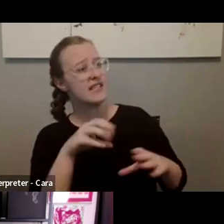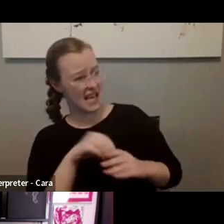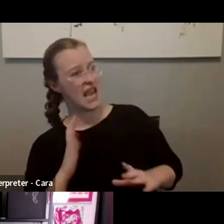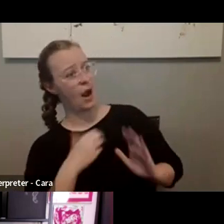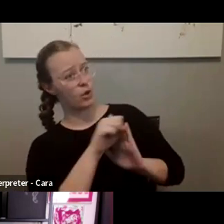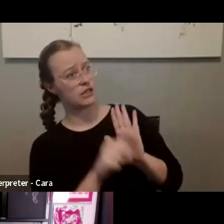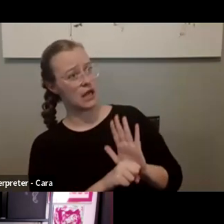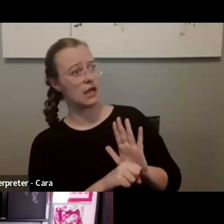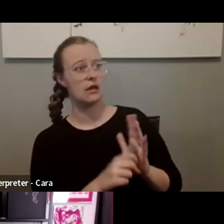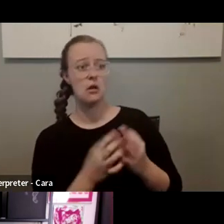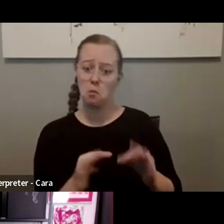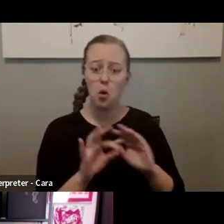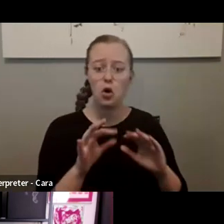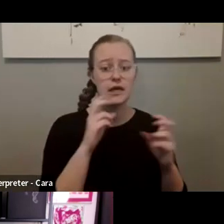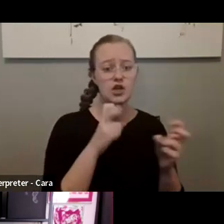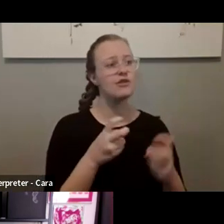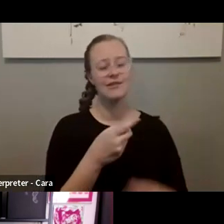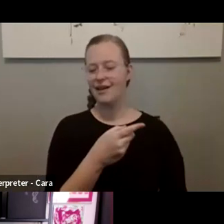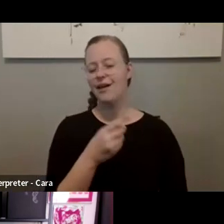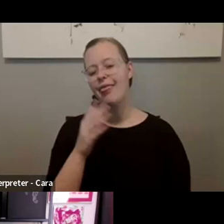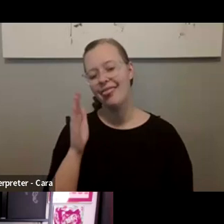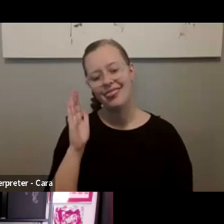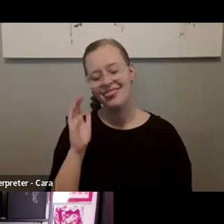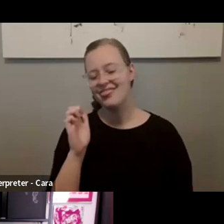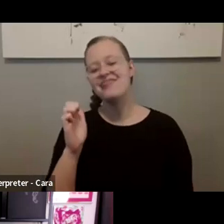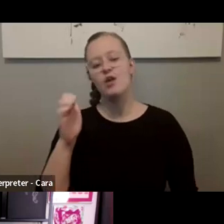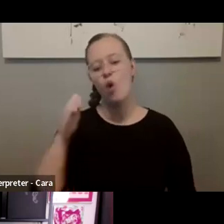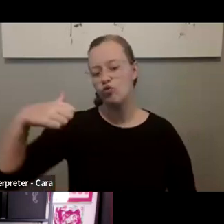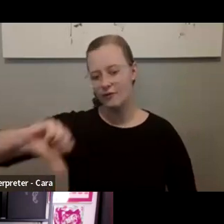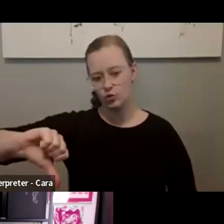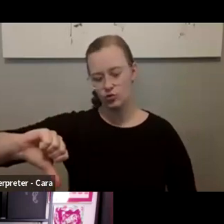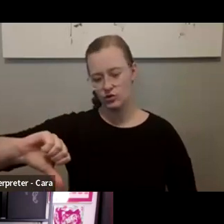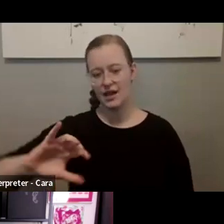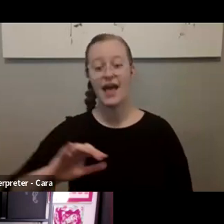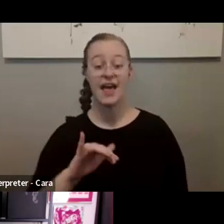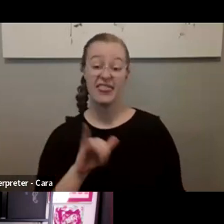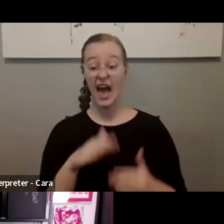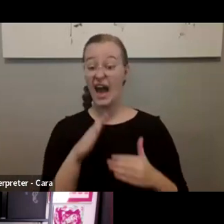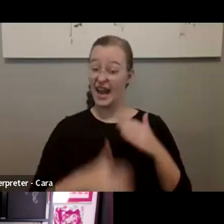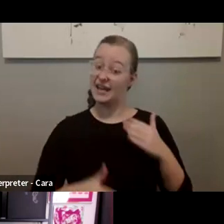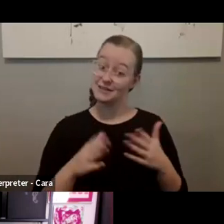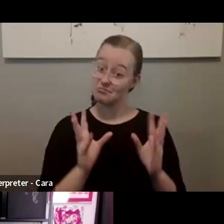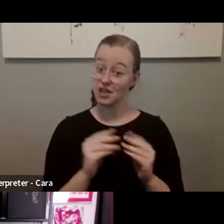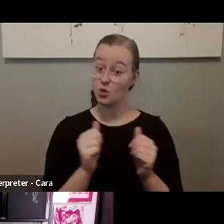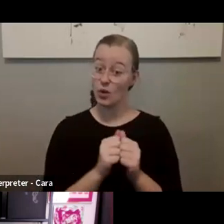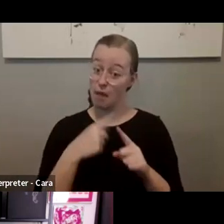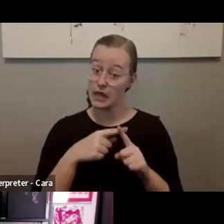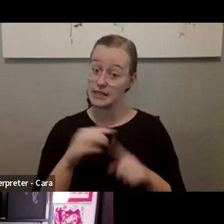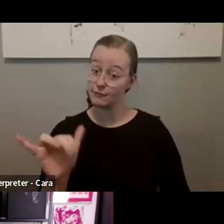national issues. They're not going to say no to that. And that really will end your meeting on a positive note.